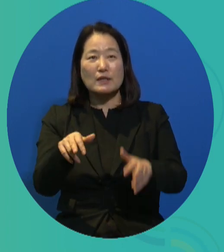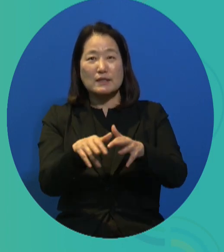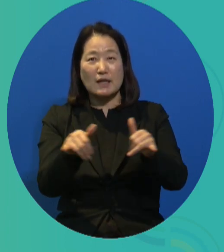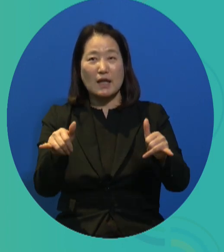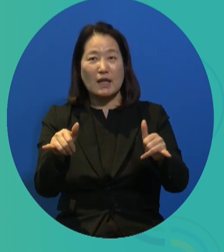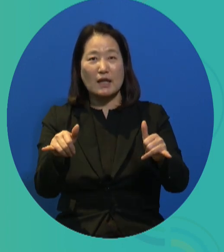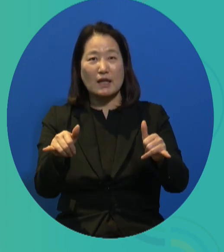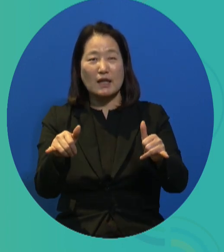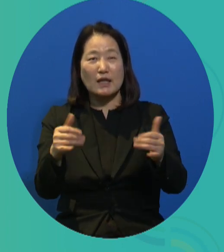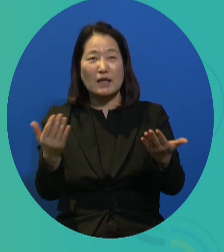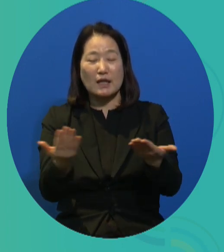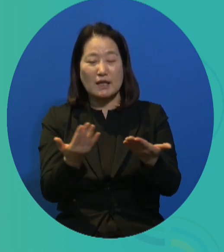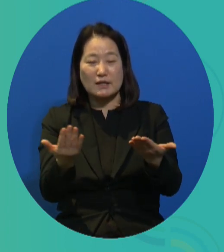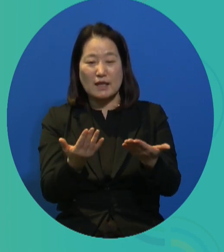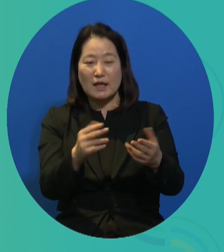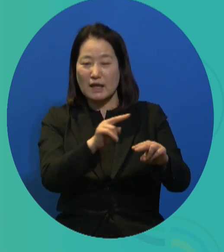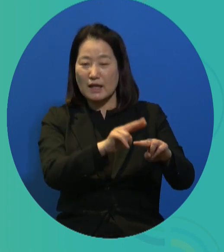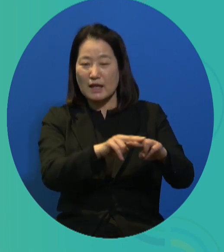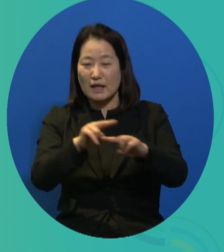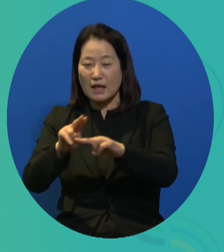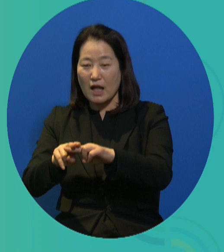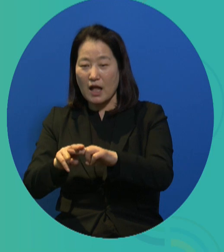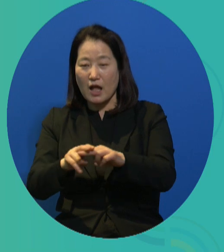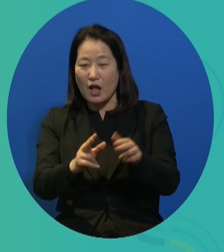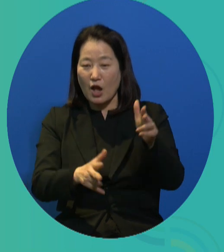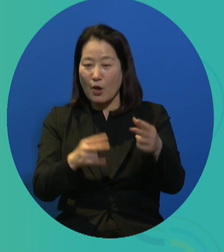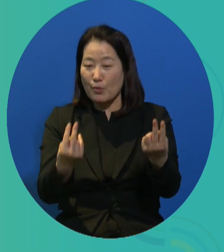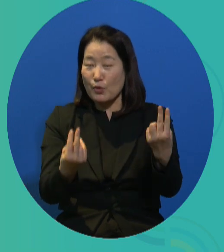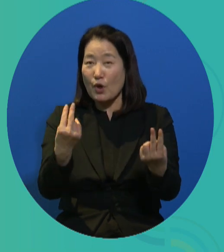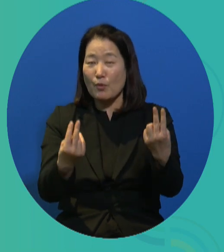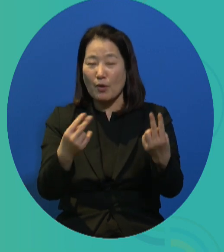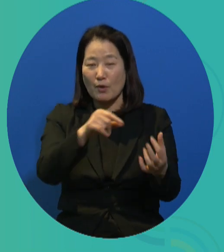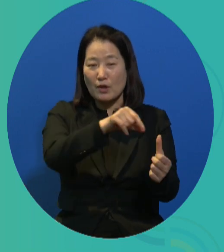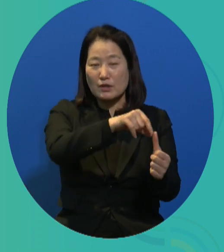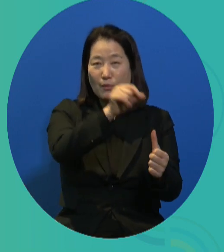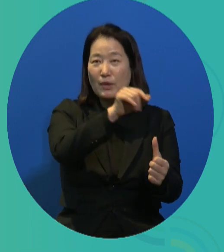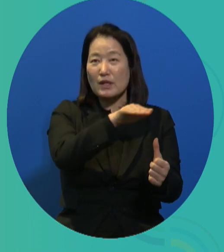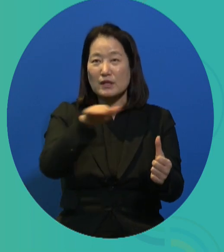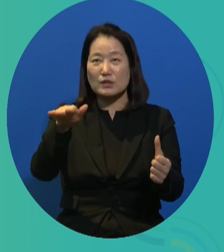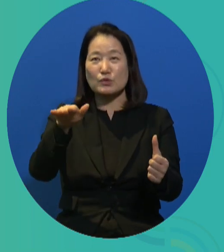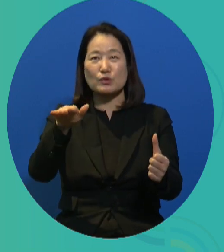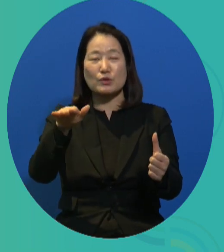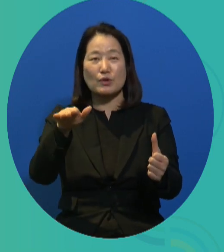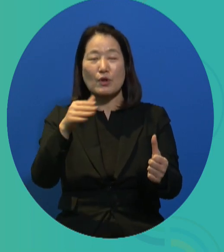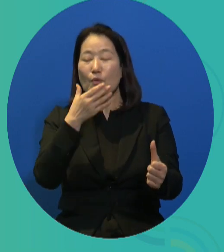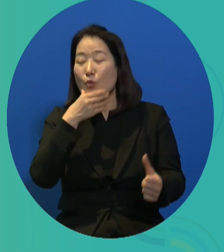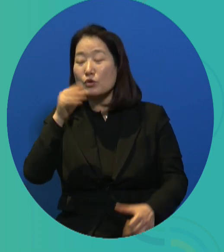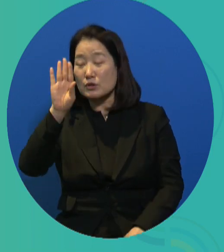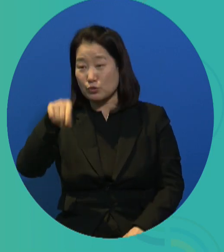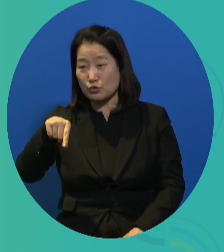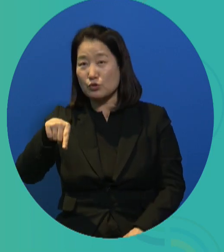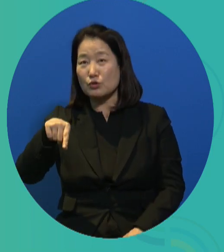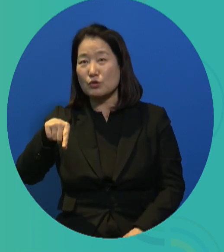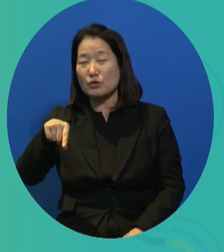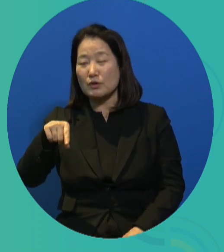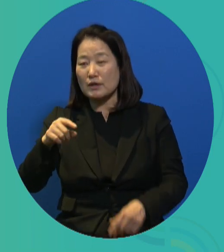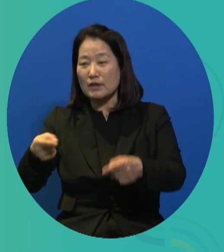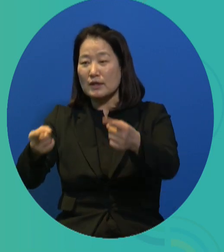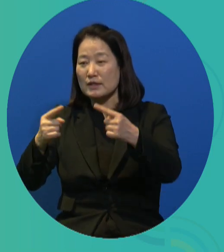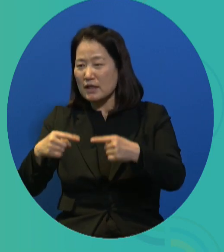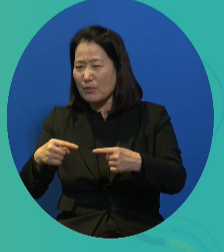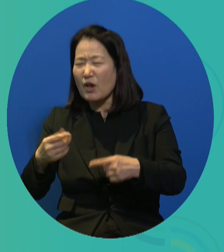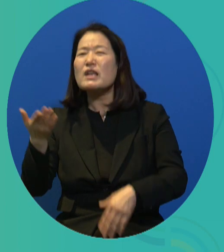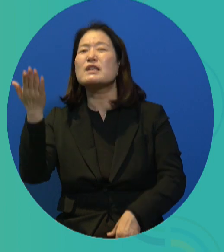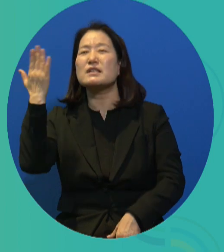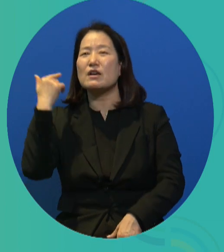if we look at the selection criteria, the MOHW